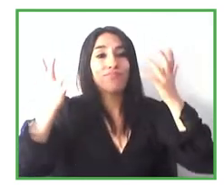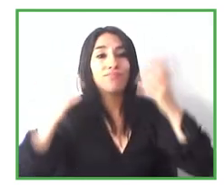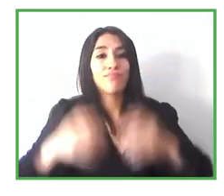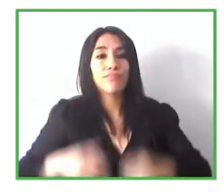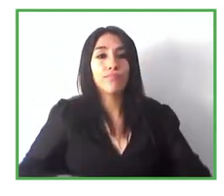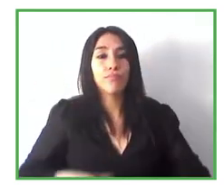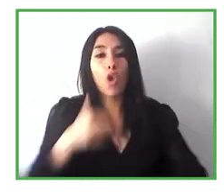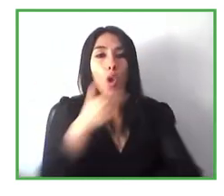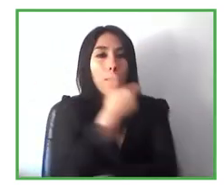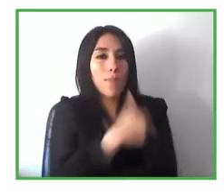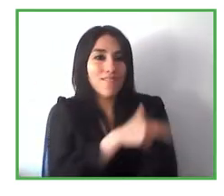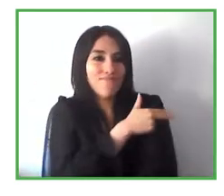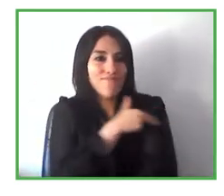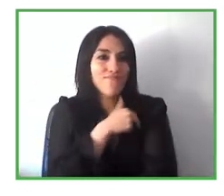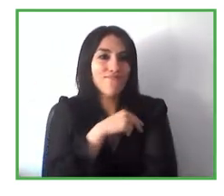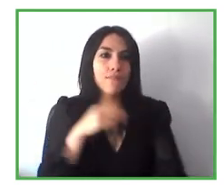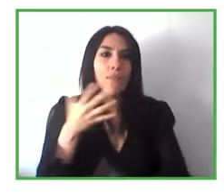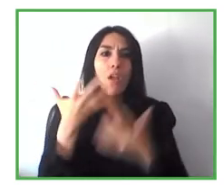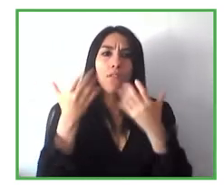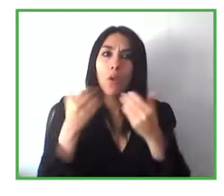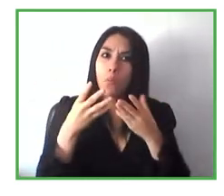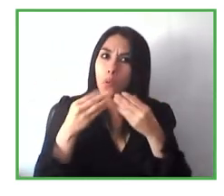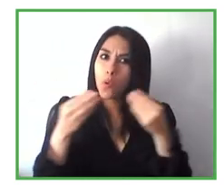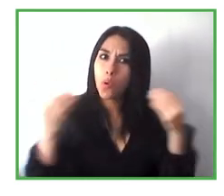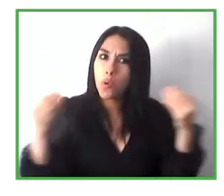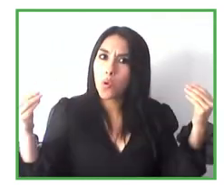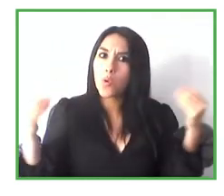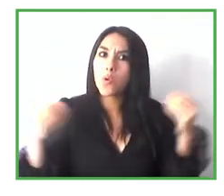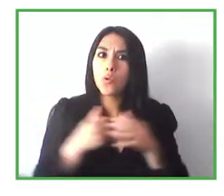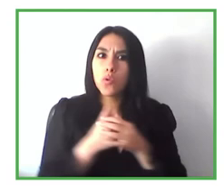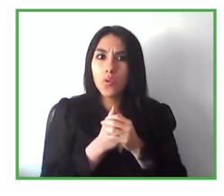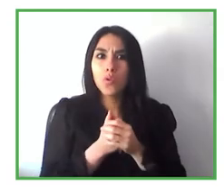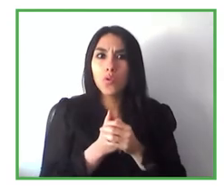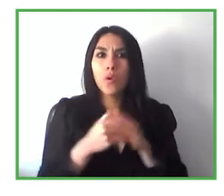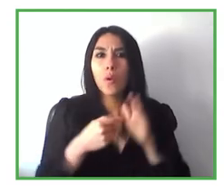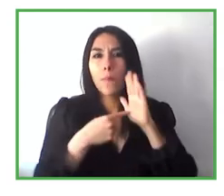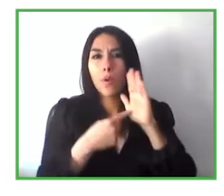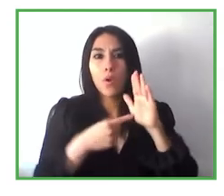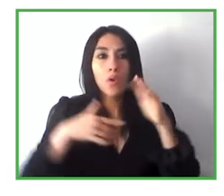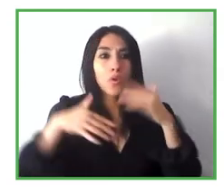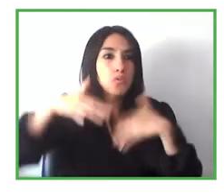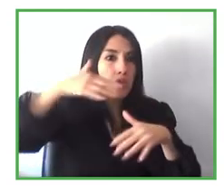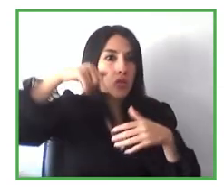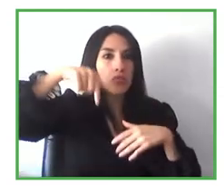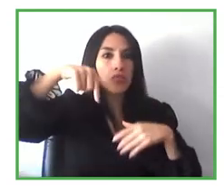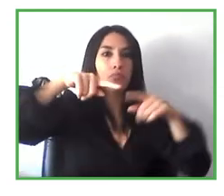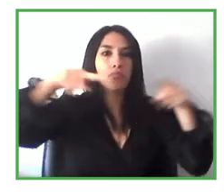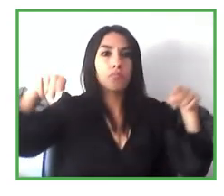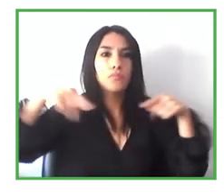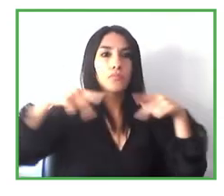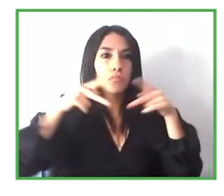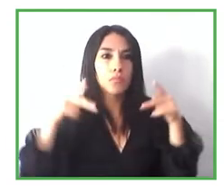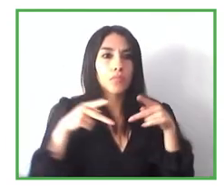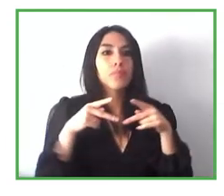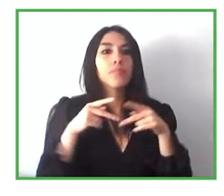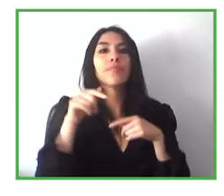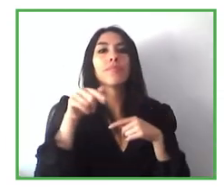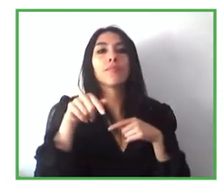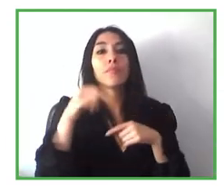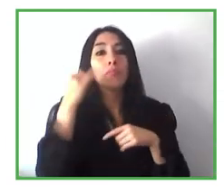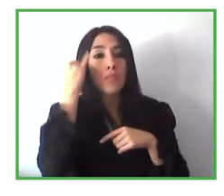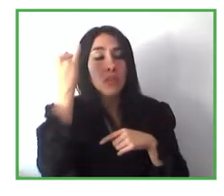areas, but of course, it has many applications, for example, for surroundings such as the work surroundings. So